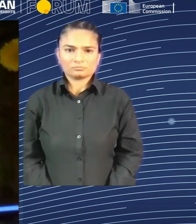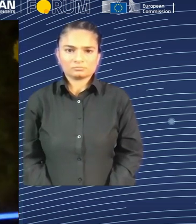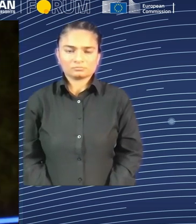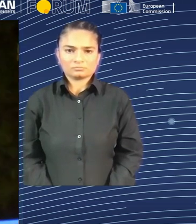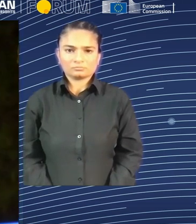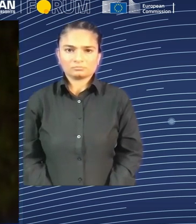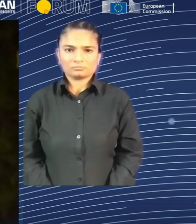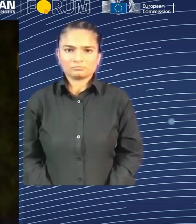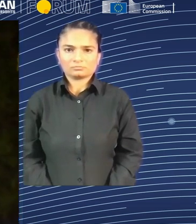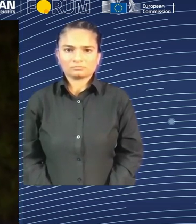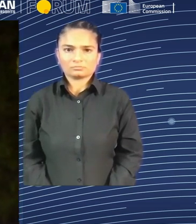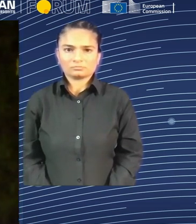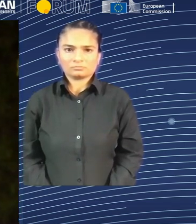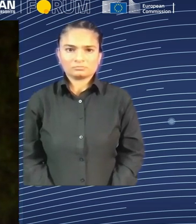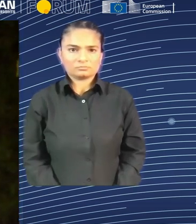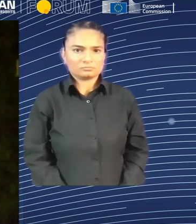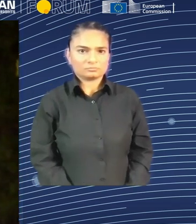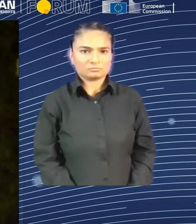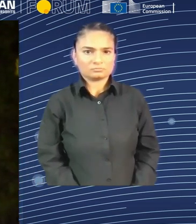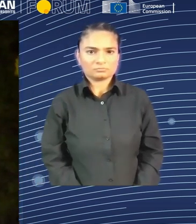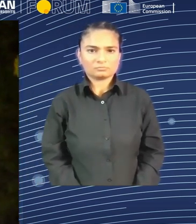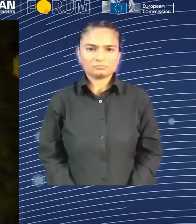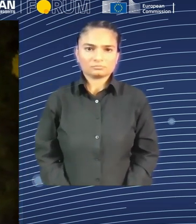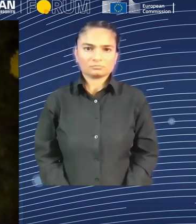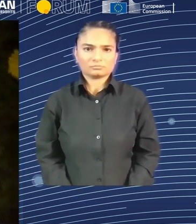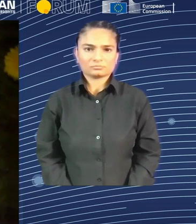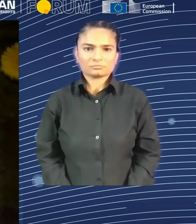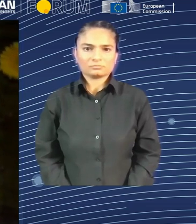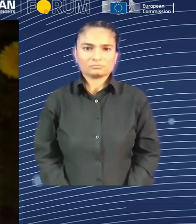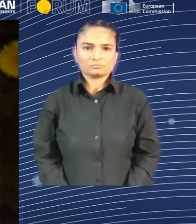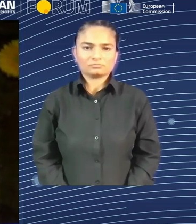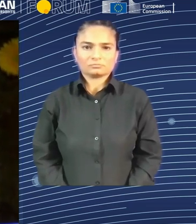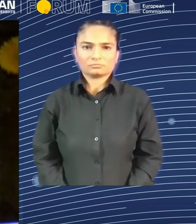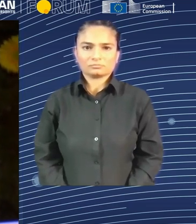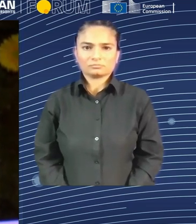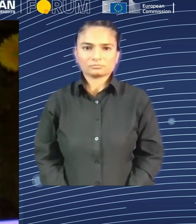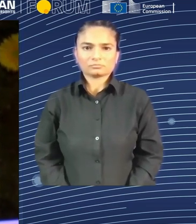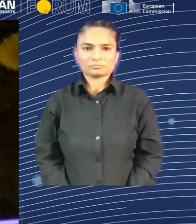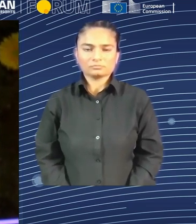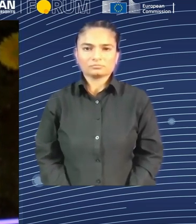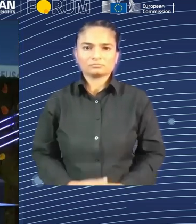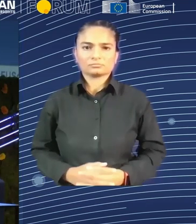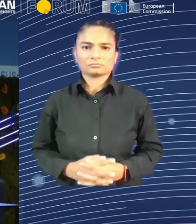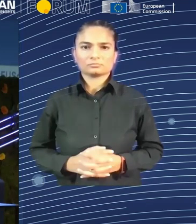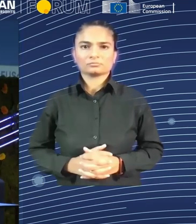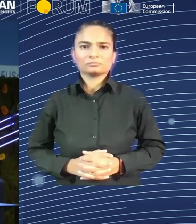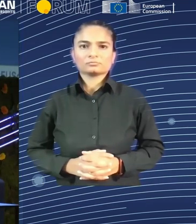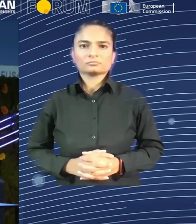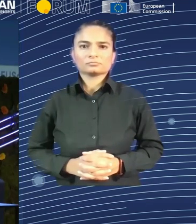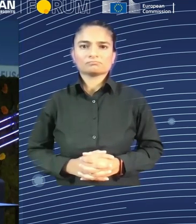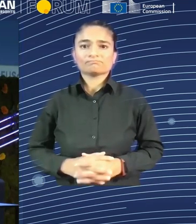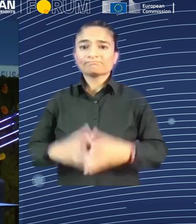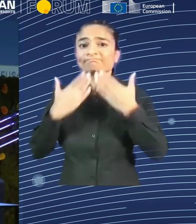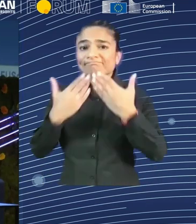First of all, thank you so much for being here with us today. Thank you so much for the invitation. Ms. Rivo,